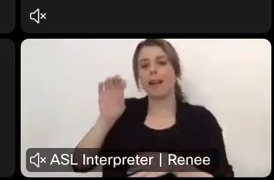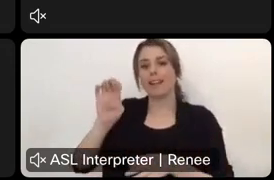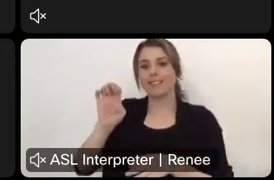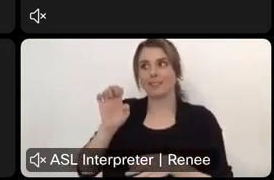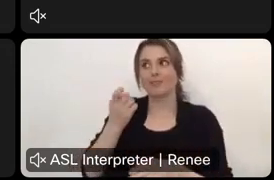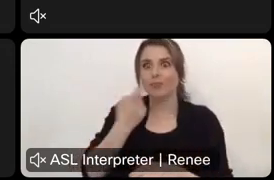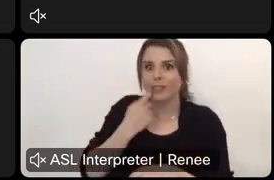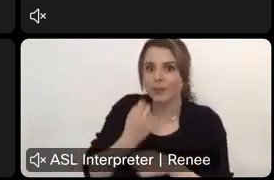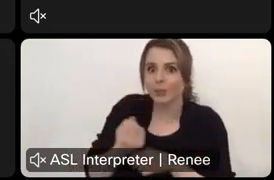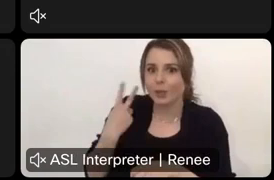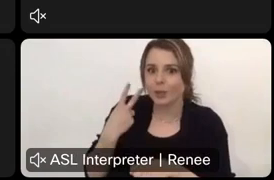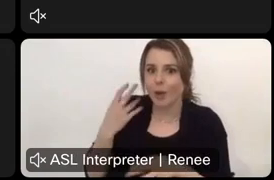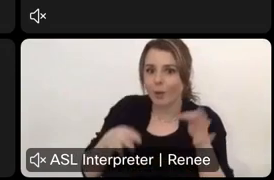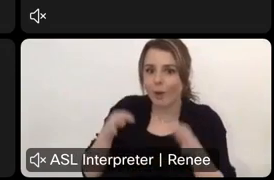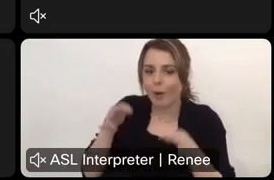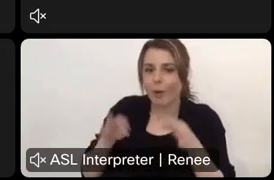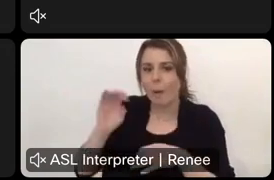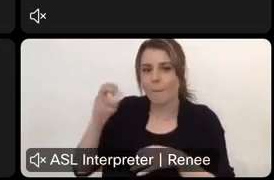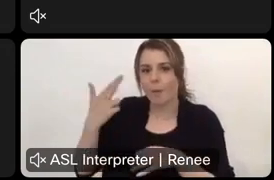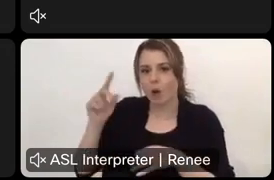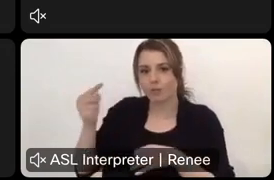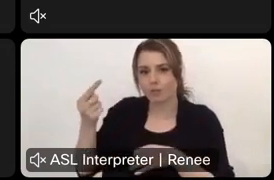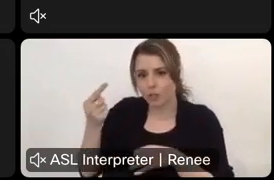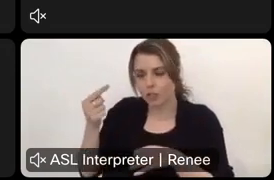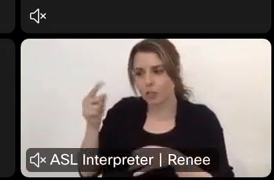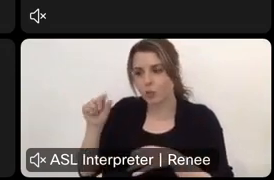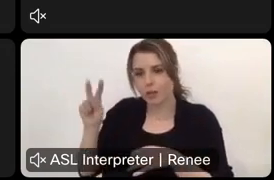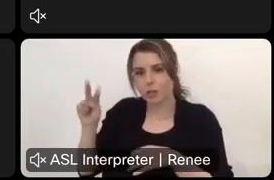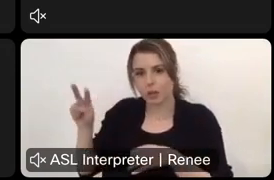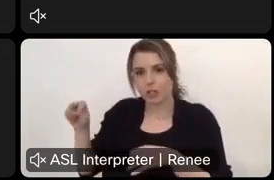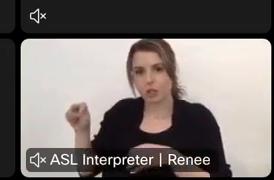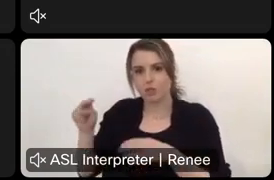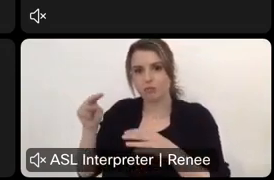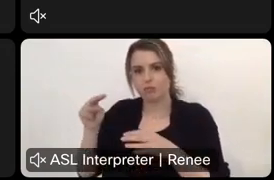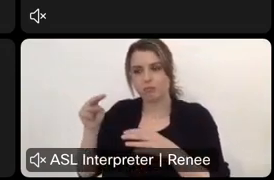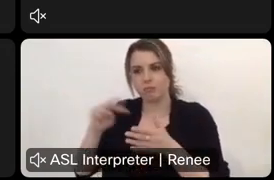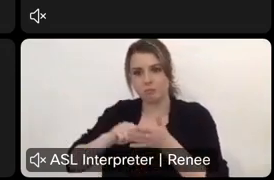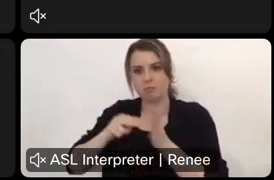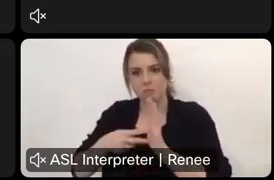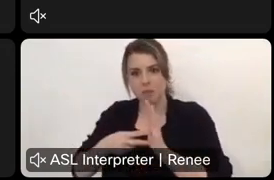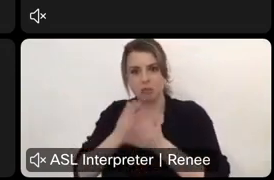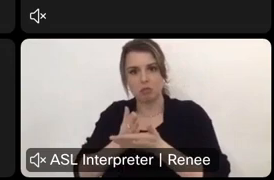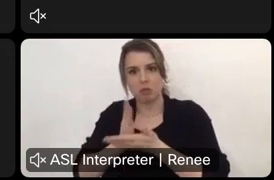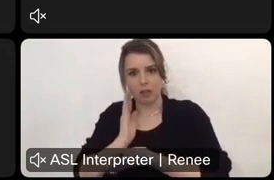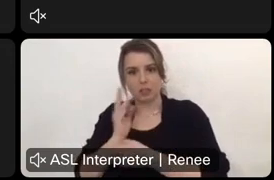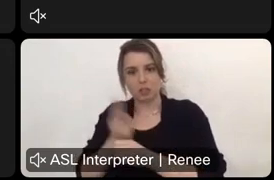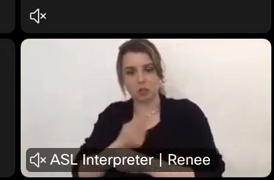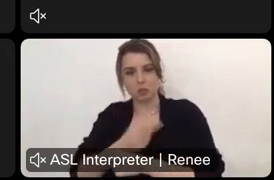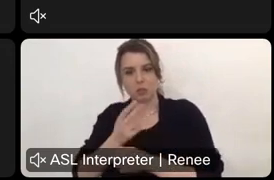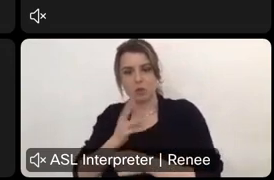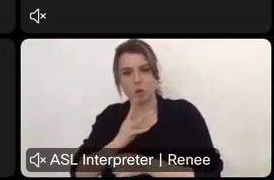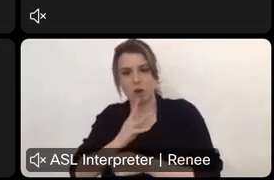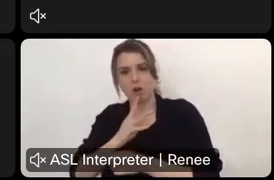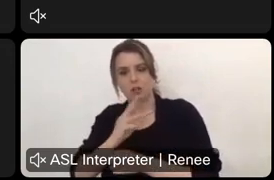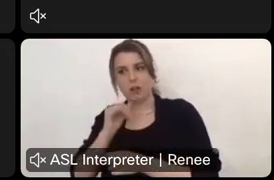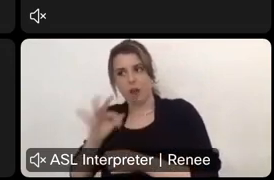ago. Today, March 1st, 2022 grants the public, the right to use the waters of the state. If an individual can